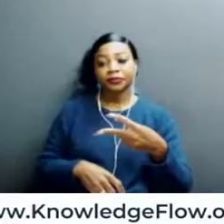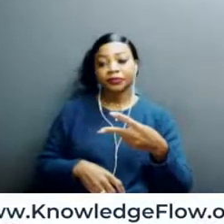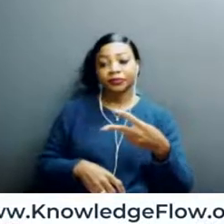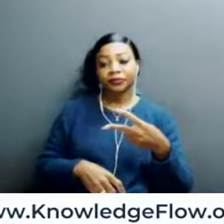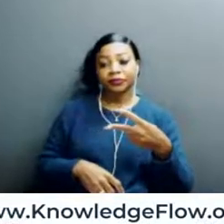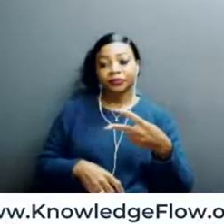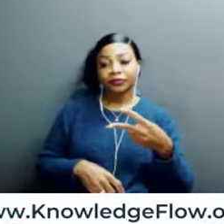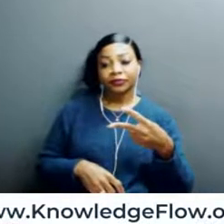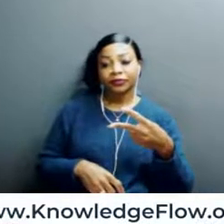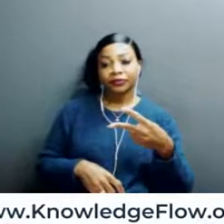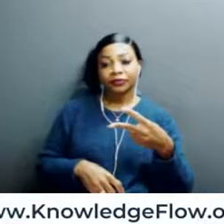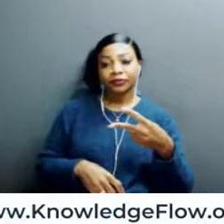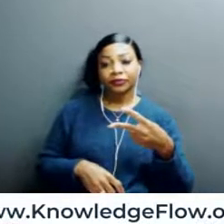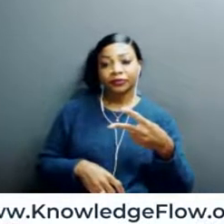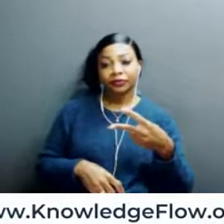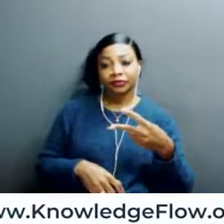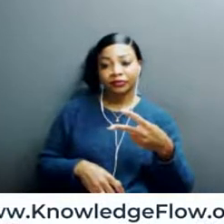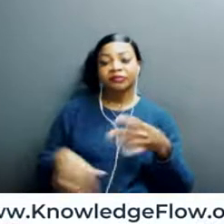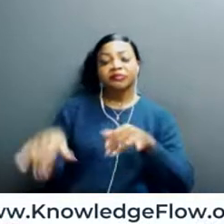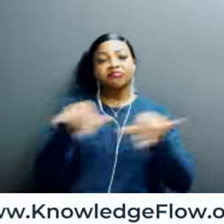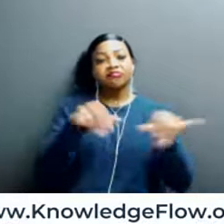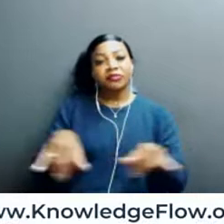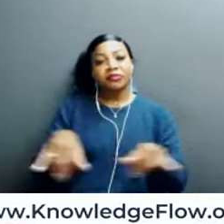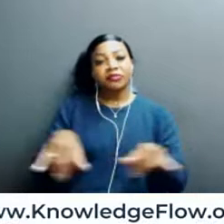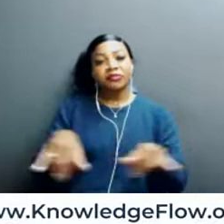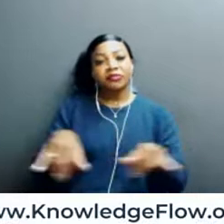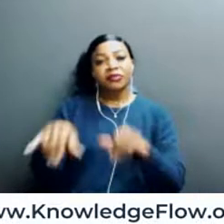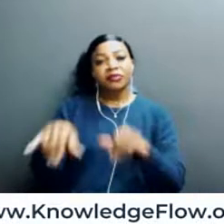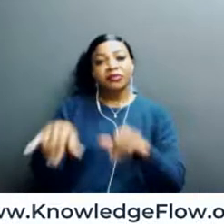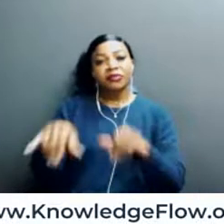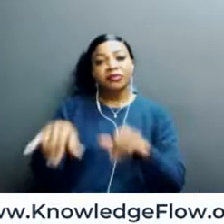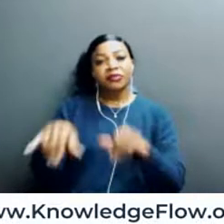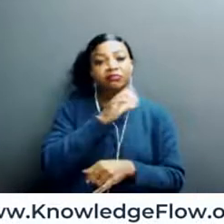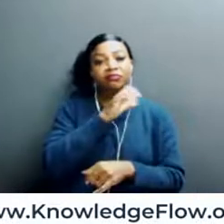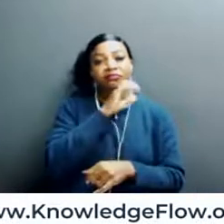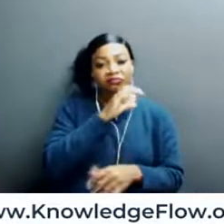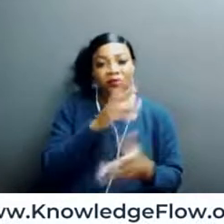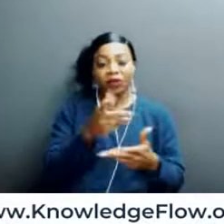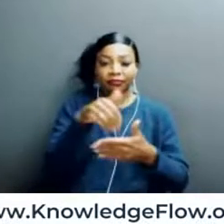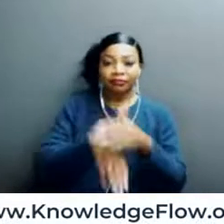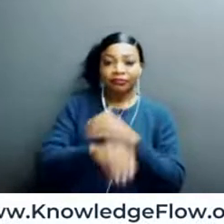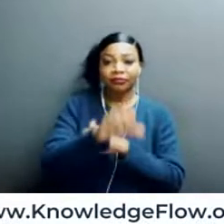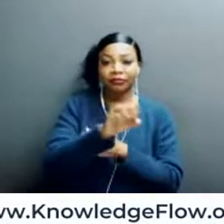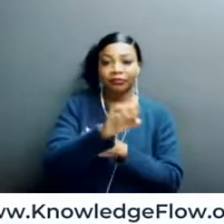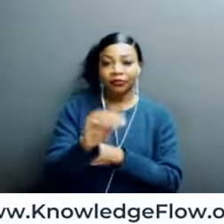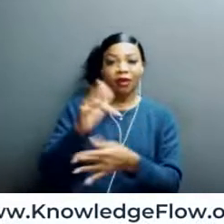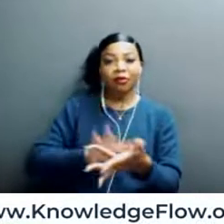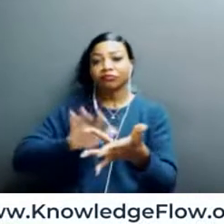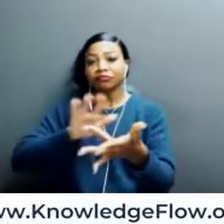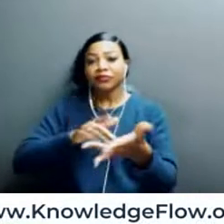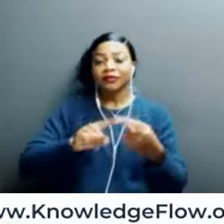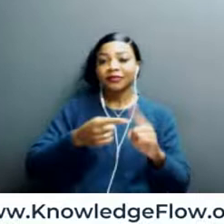Yeah, it is very common for older adults to want to, you know, go on social media to connect with family and friends.